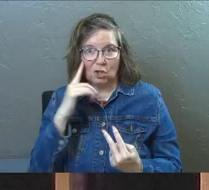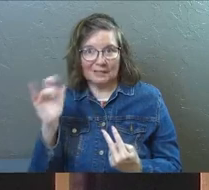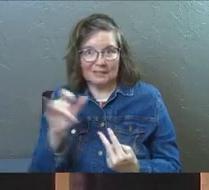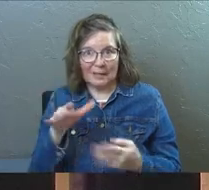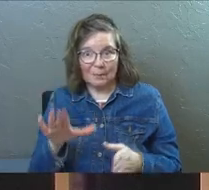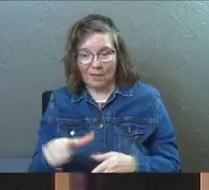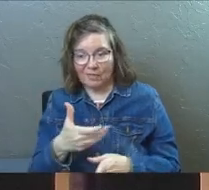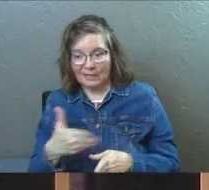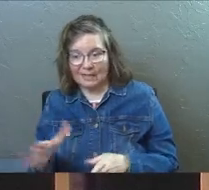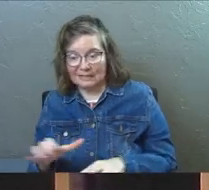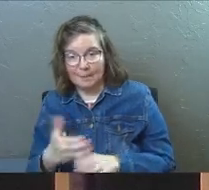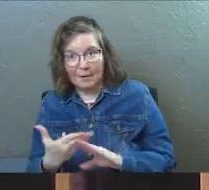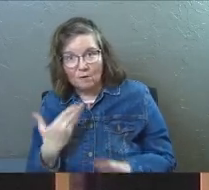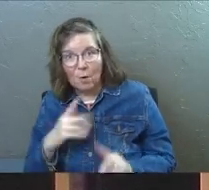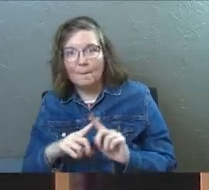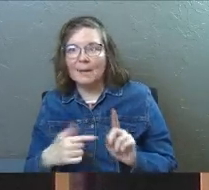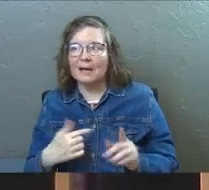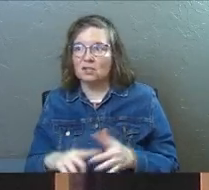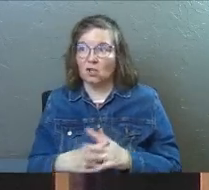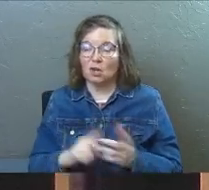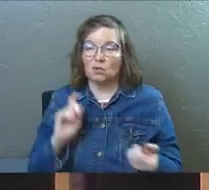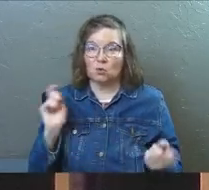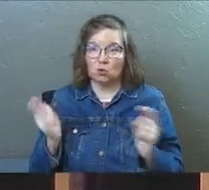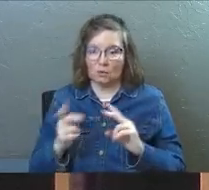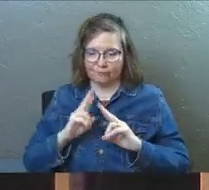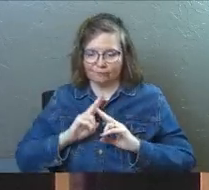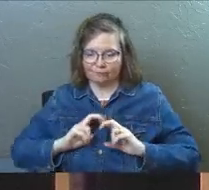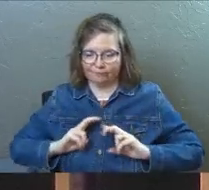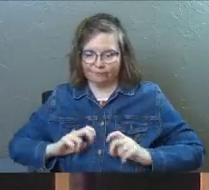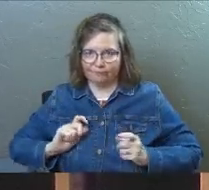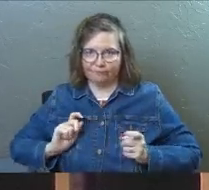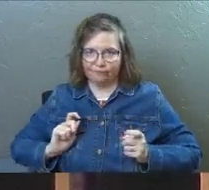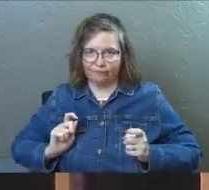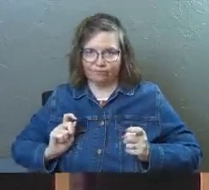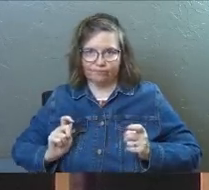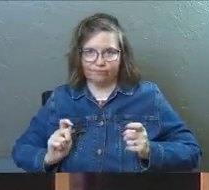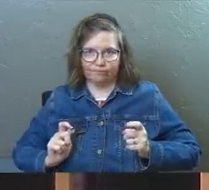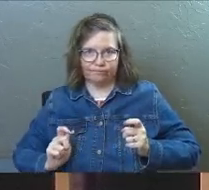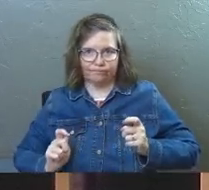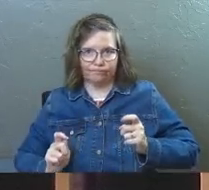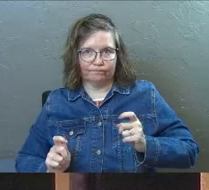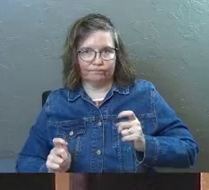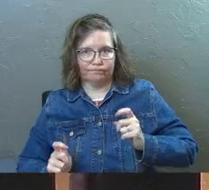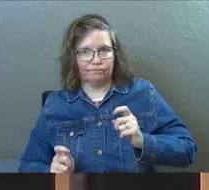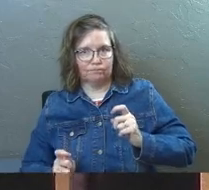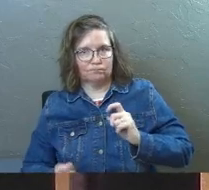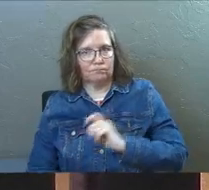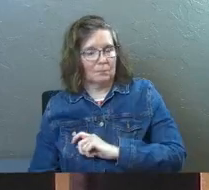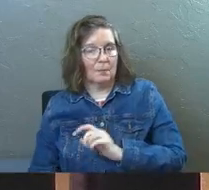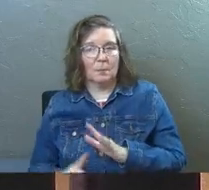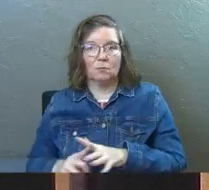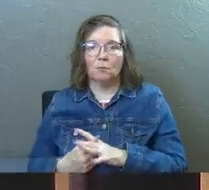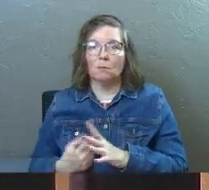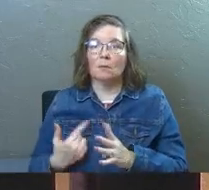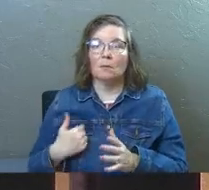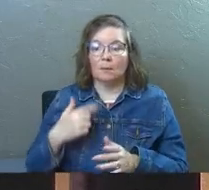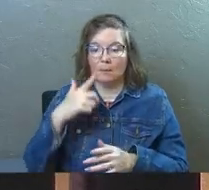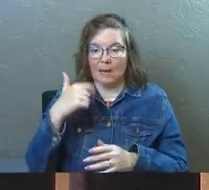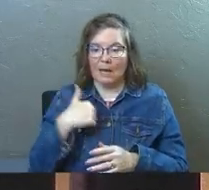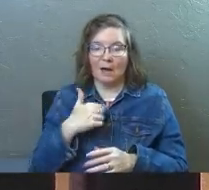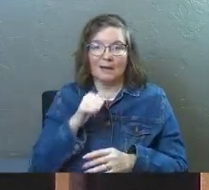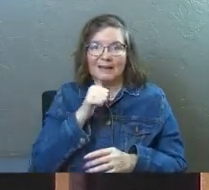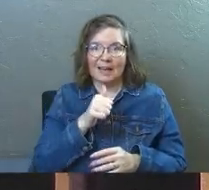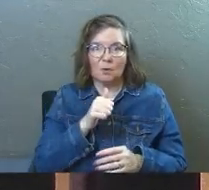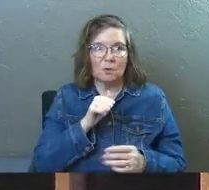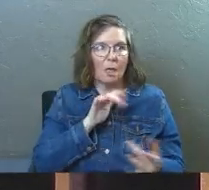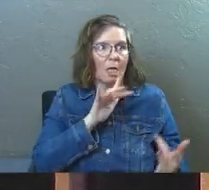look the same way that other things did before, but it started to change me very slowly, inch by inch, moment by moment. I started to change because I